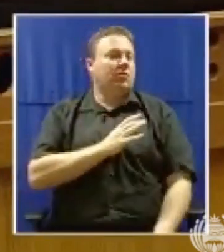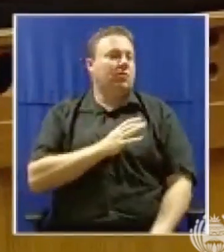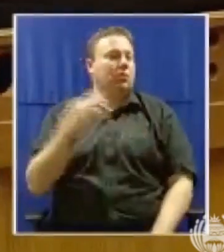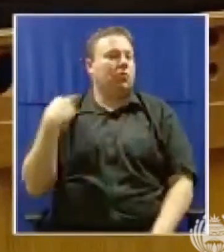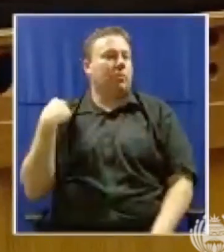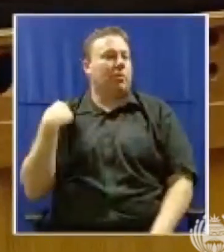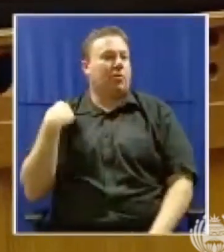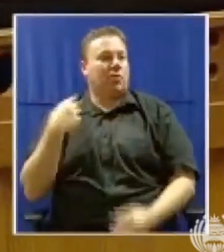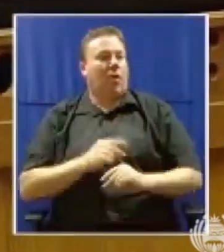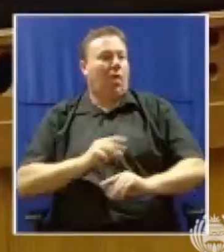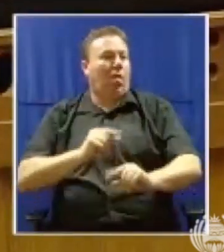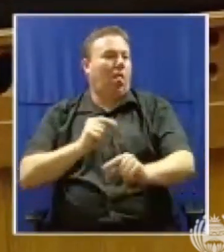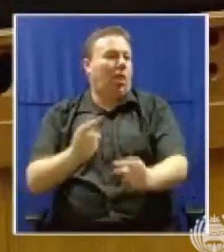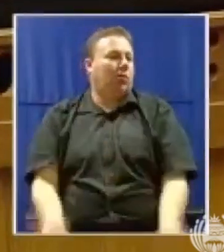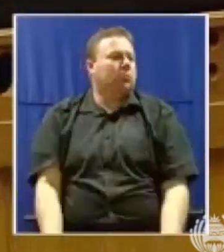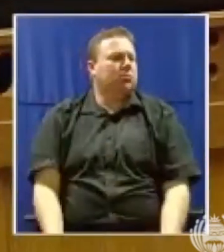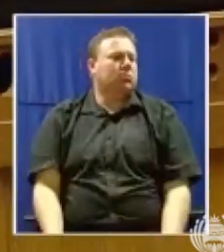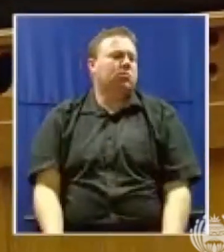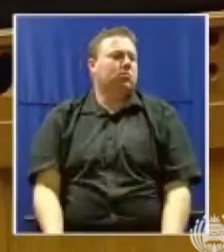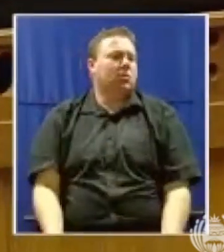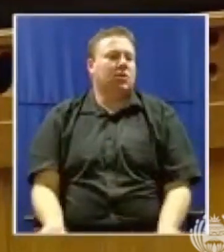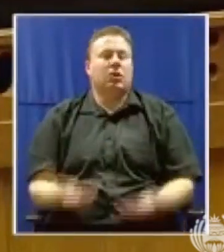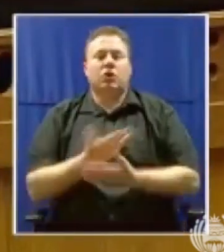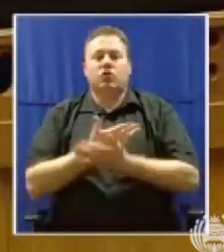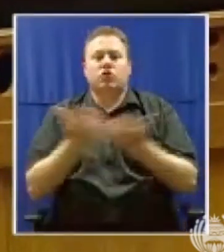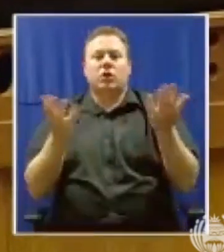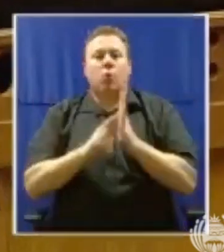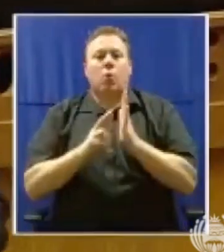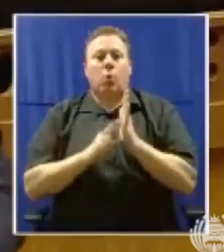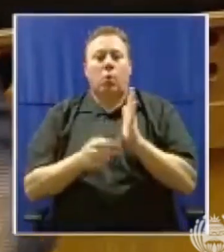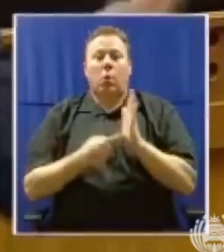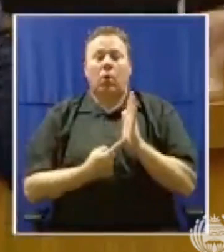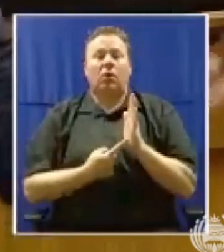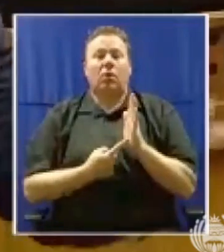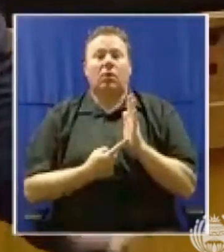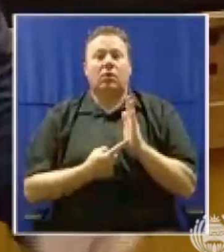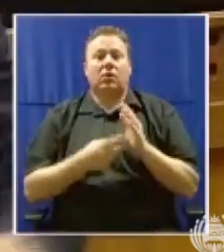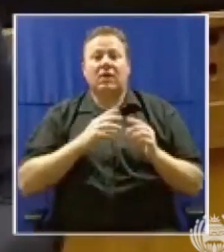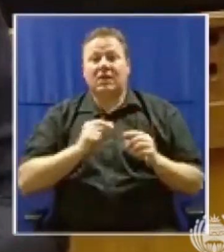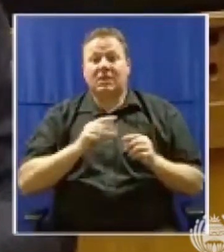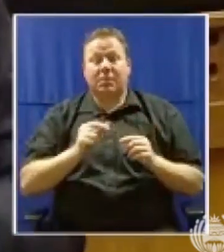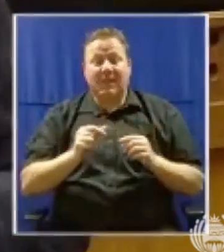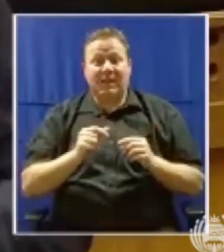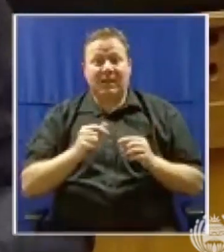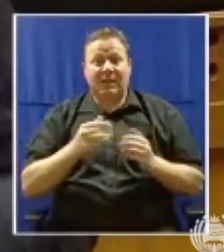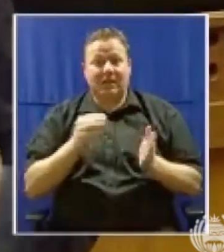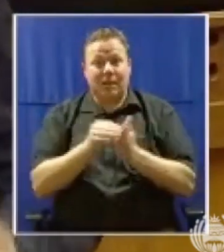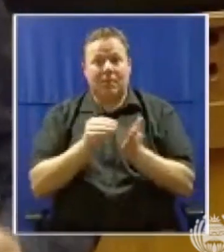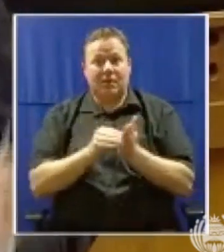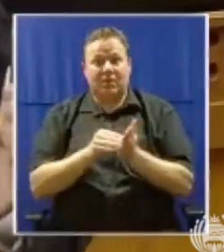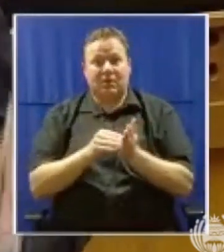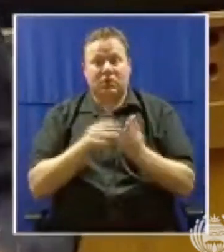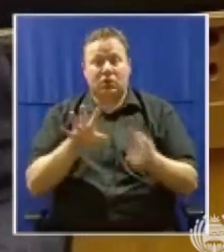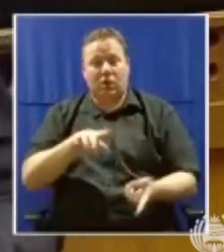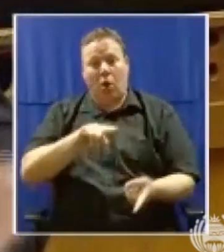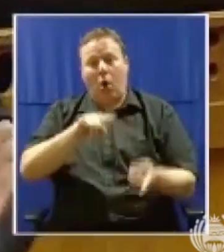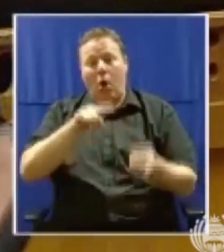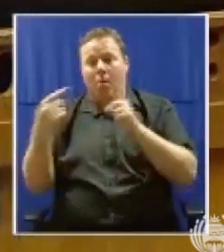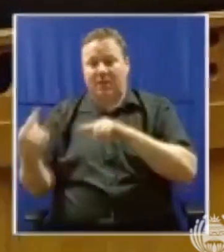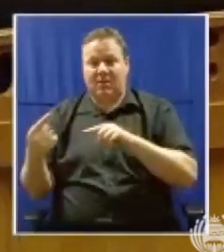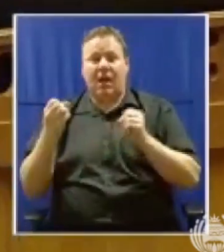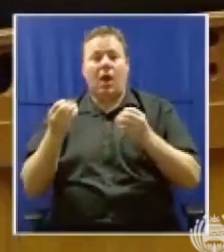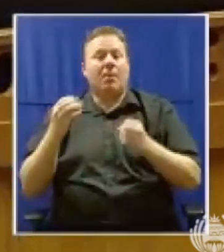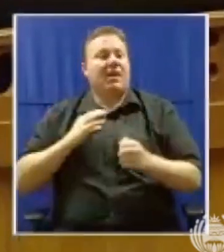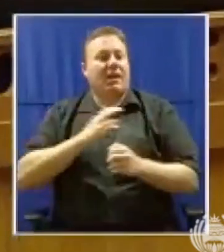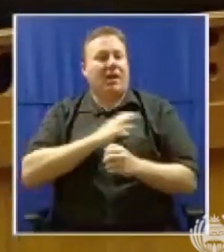speeding up implementation. Now, the general rule is that the speed of implementation is inversely proportional to the number of councils